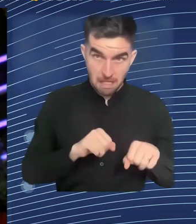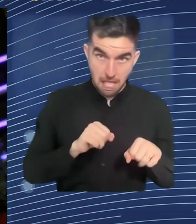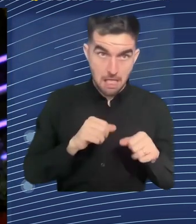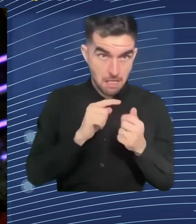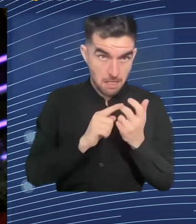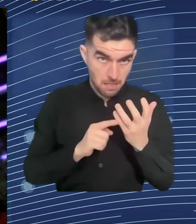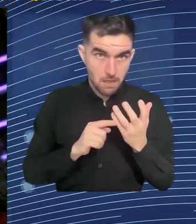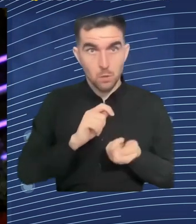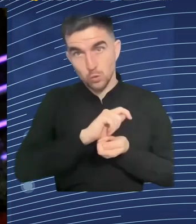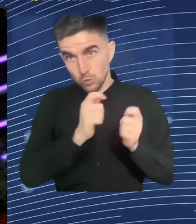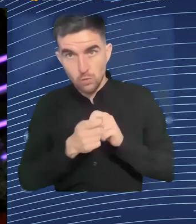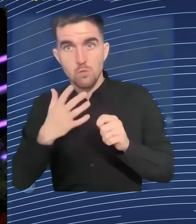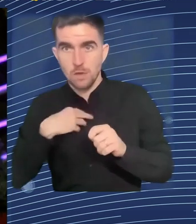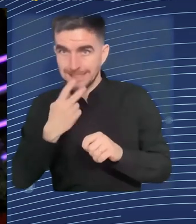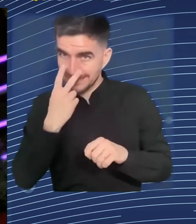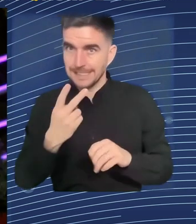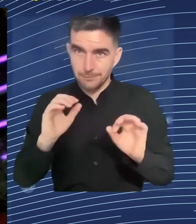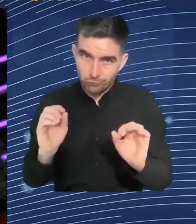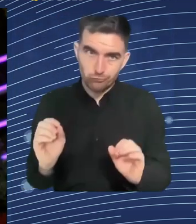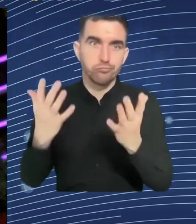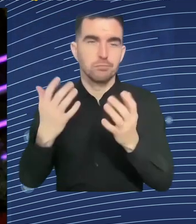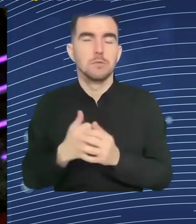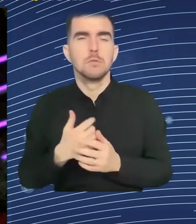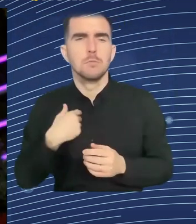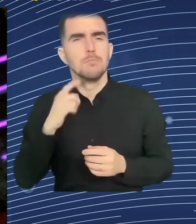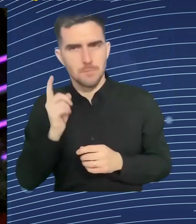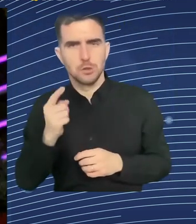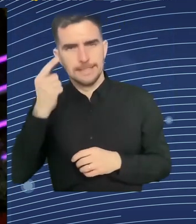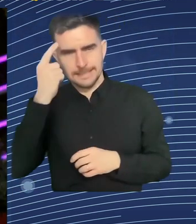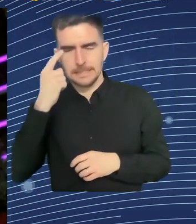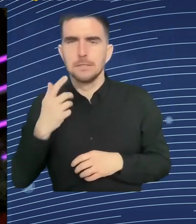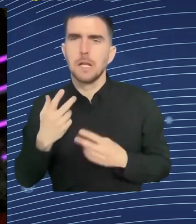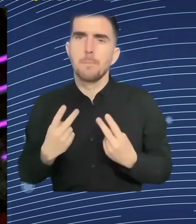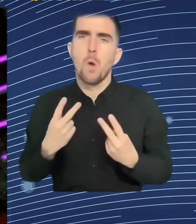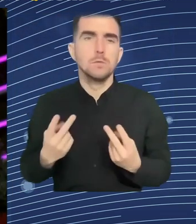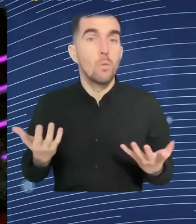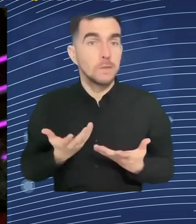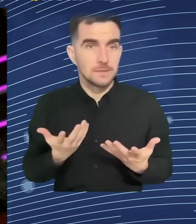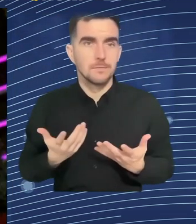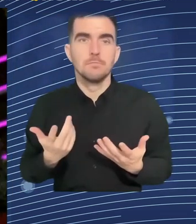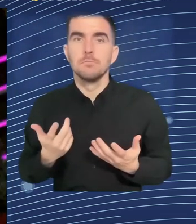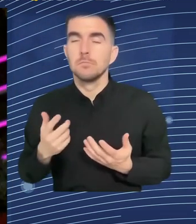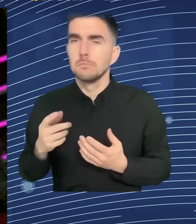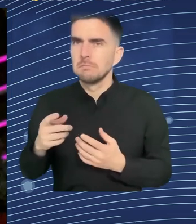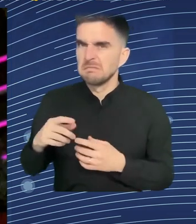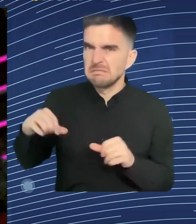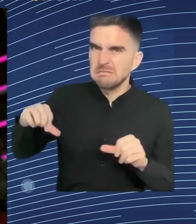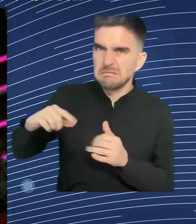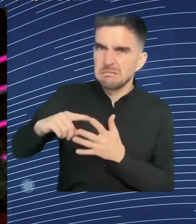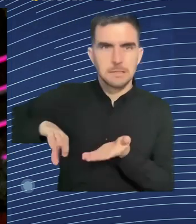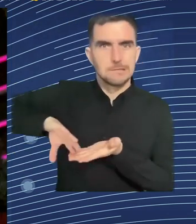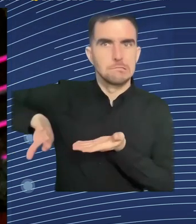other half is ethics as this tool for innovation. And what we're doing on that side is something called ethics by design where we look at our values